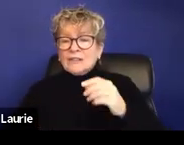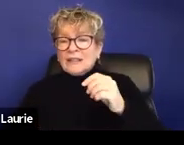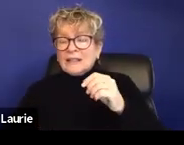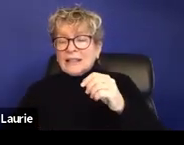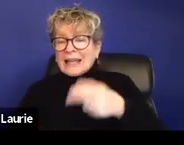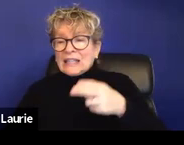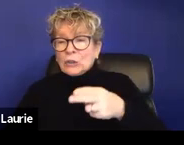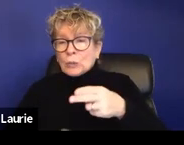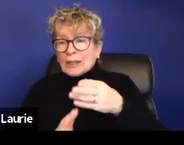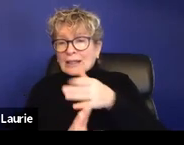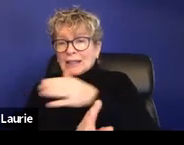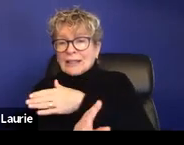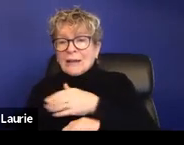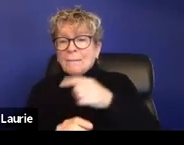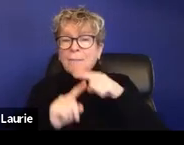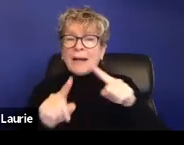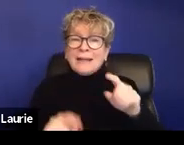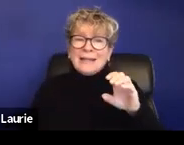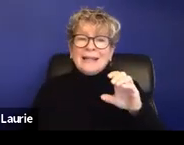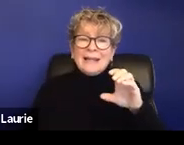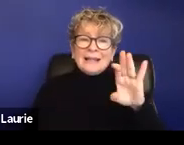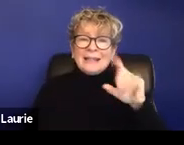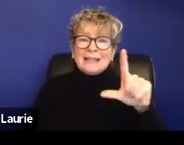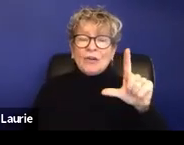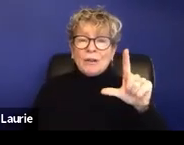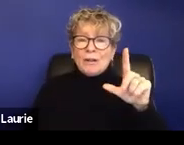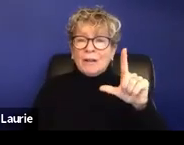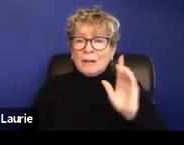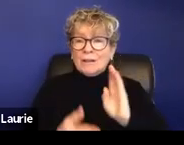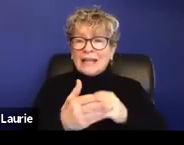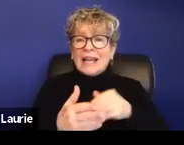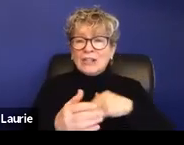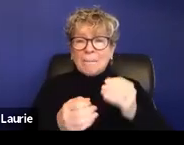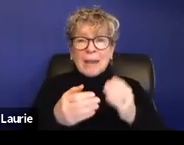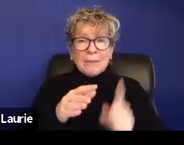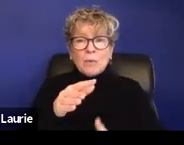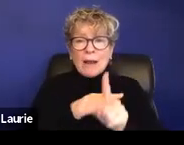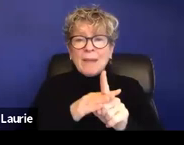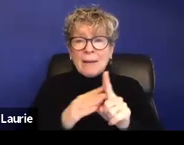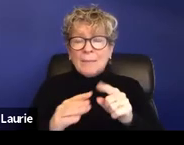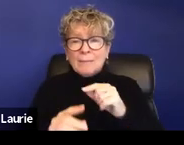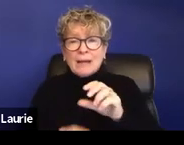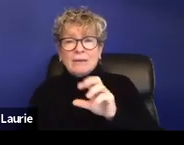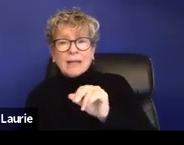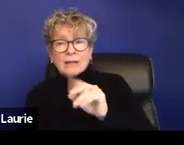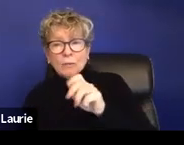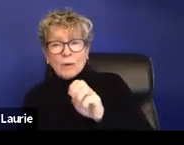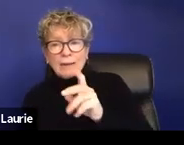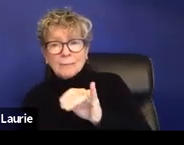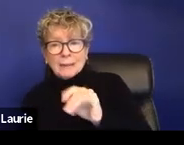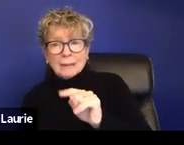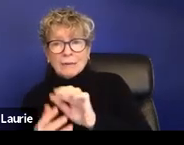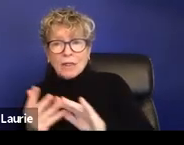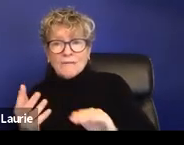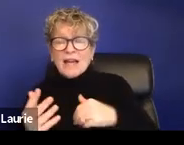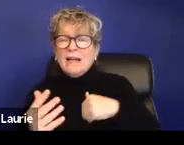case that may actually come up. Um, so it's just something to explore related to how much is the